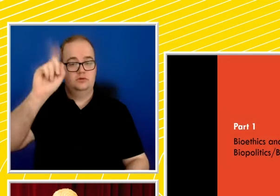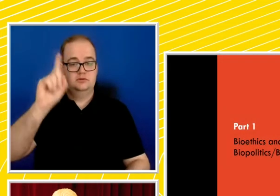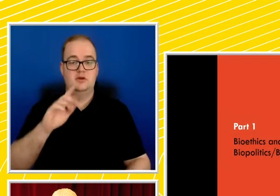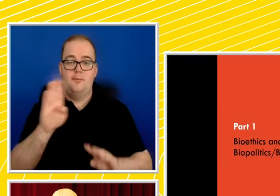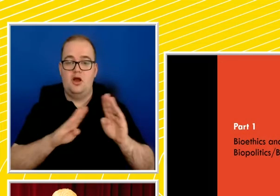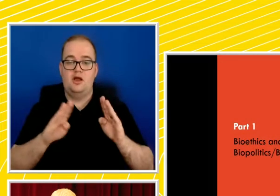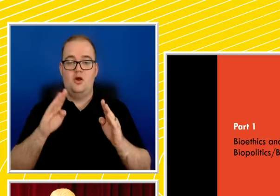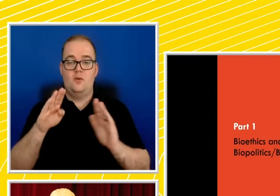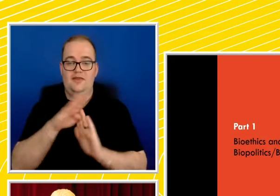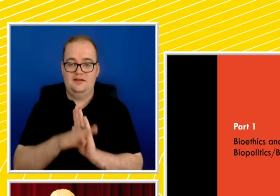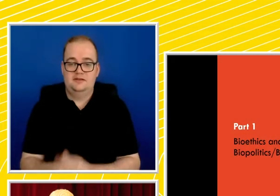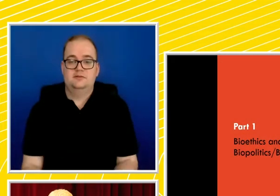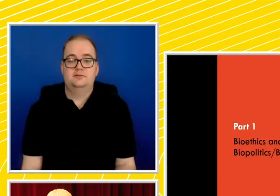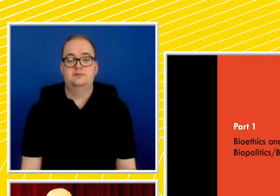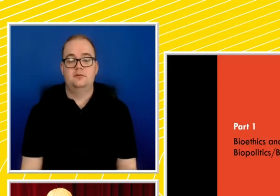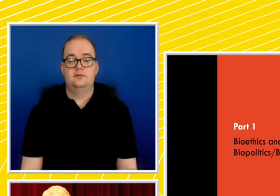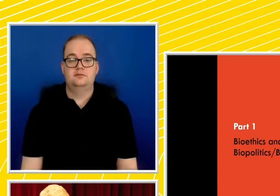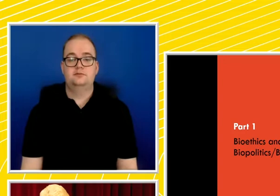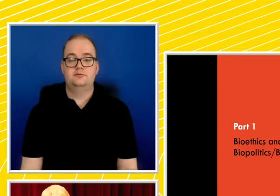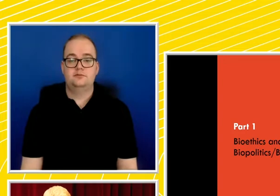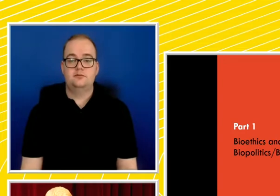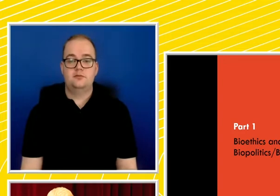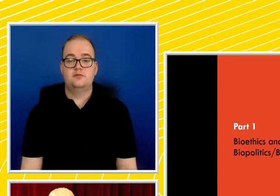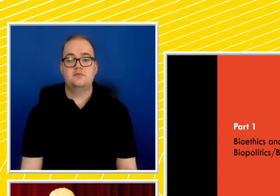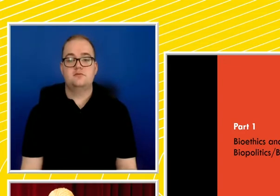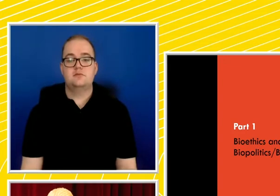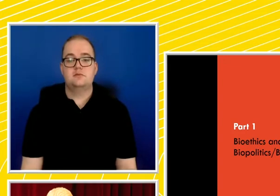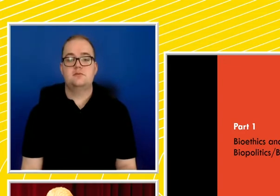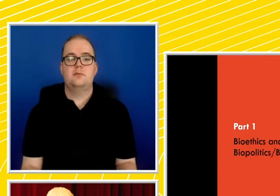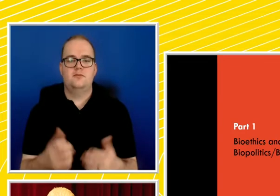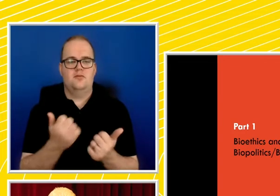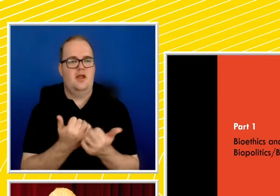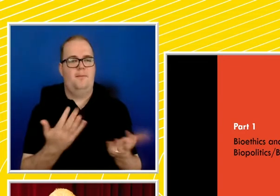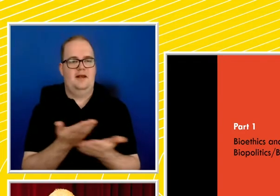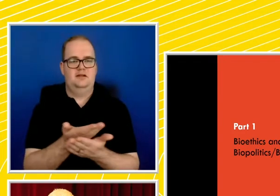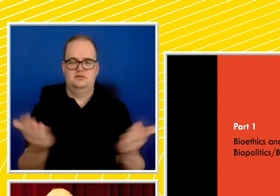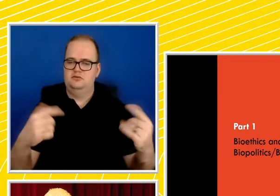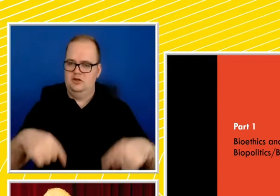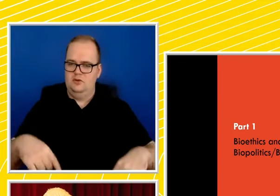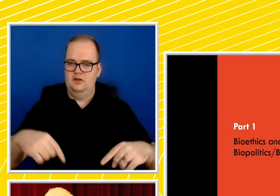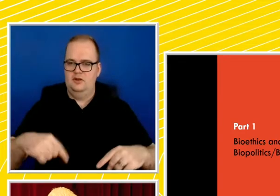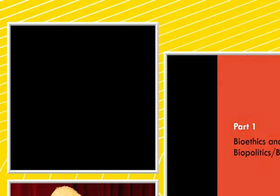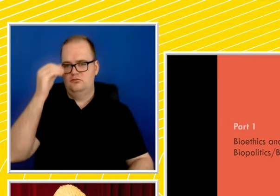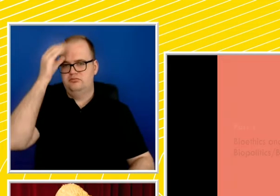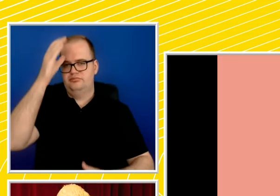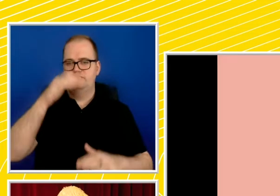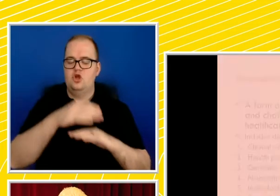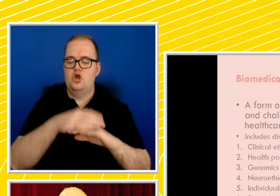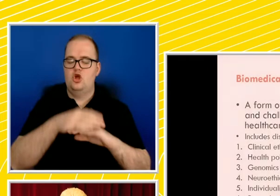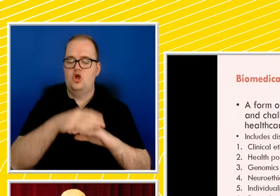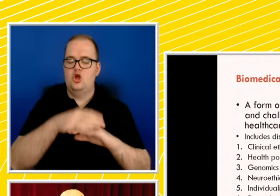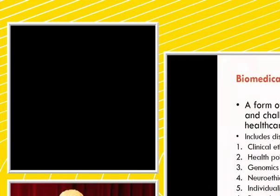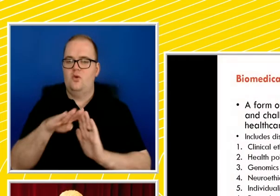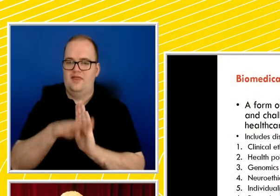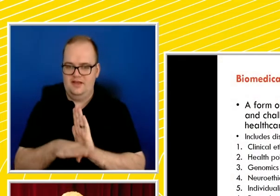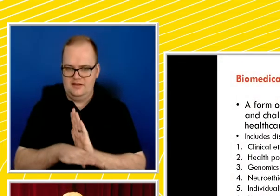Now, there are no doubt many bioethicists in the audience who don't propose to explain the already known,